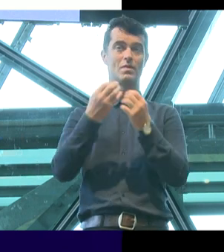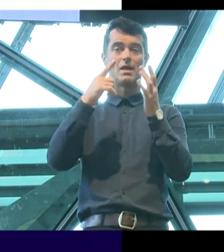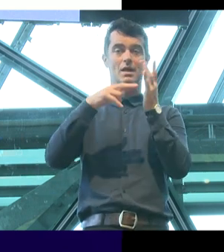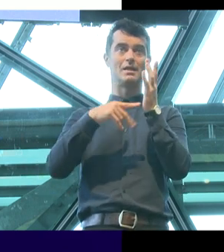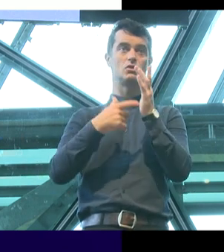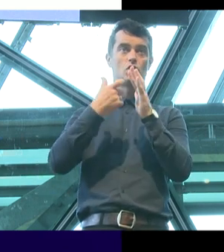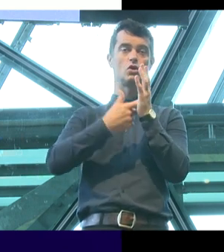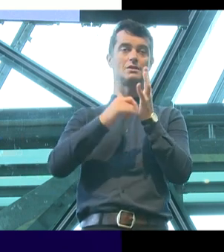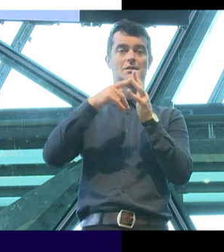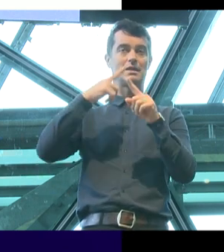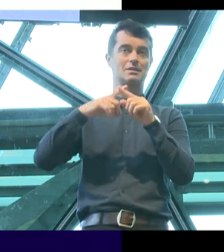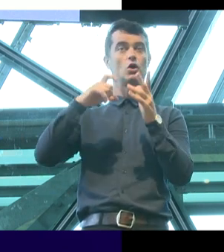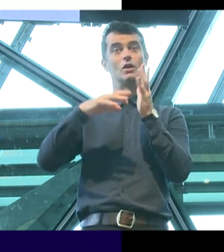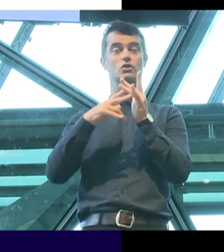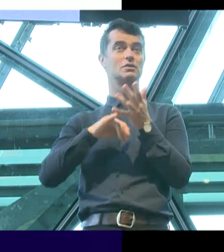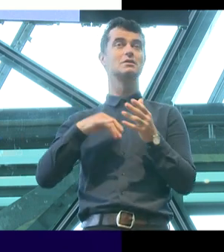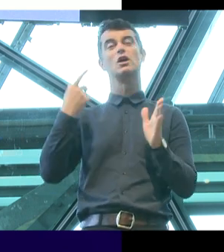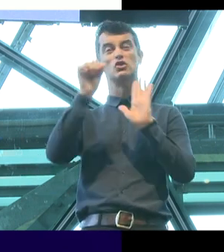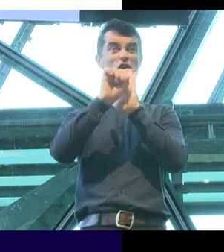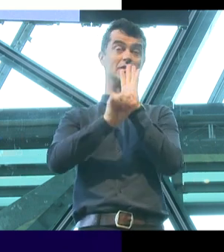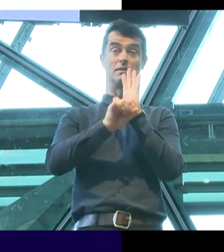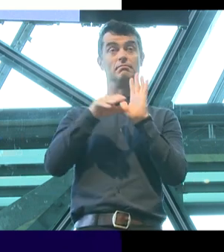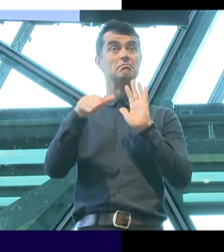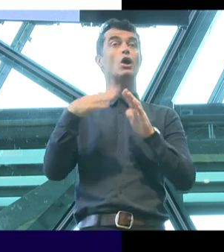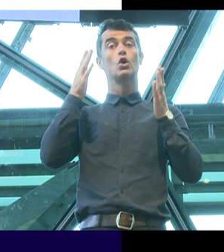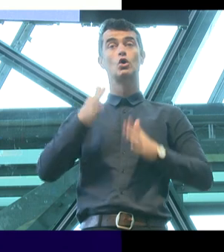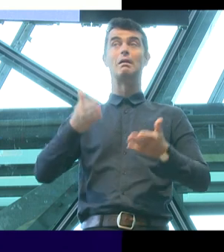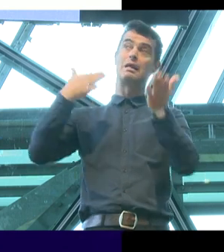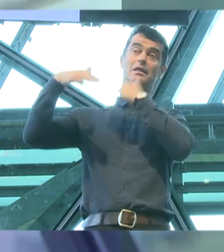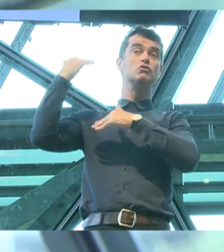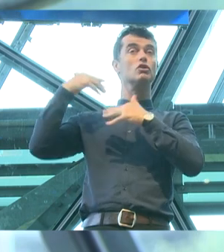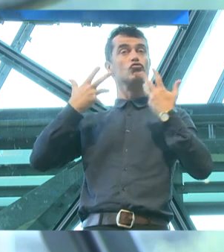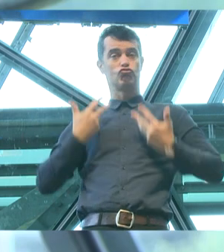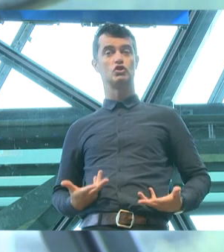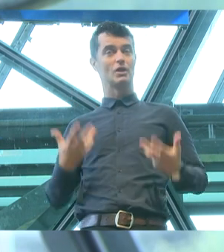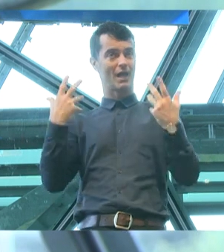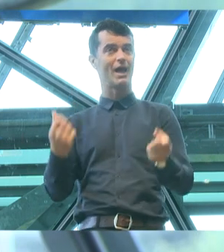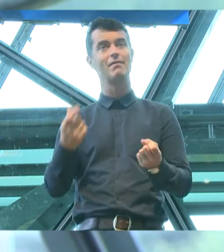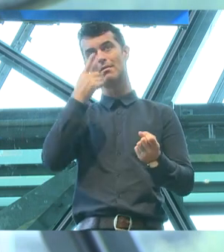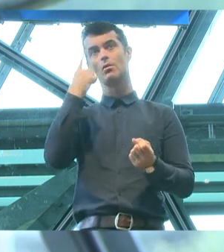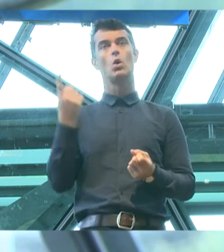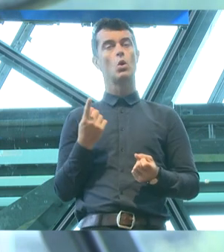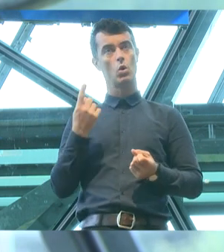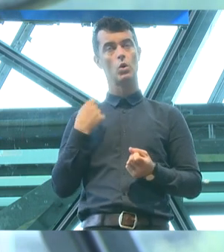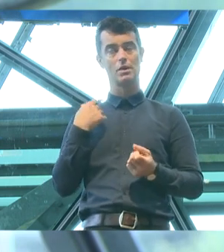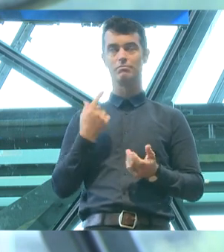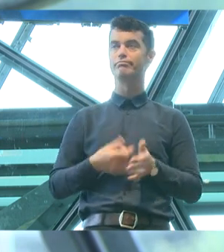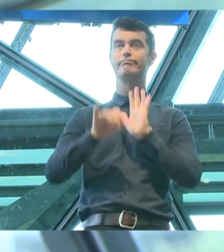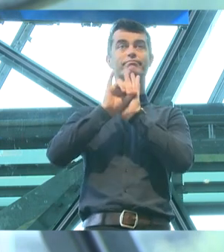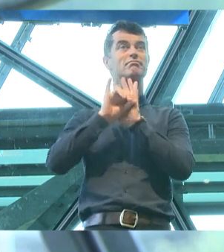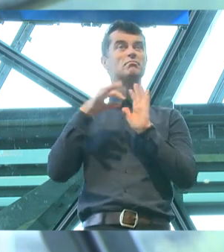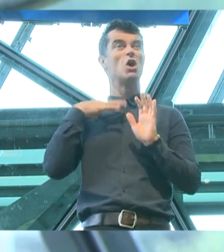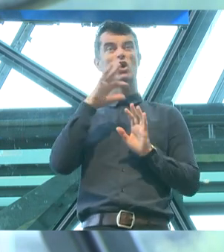And beyond that, when it comes to gender, human history is rich in people who have identified as neither gender,